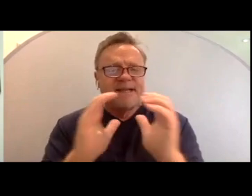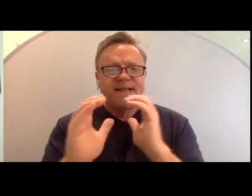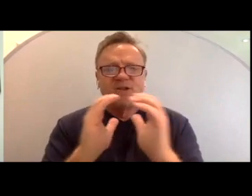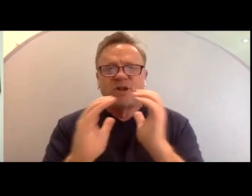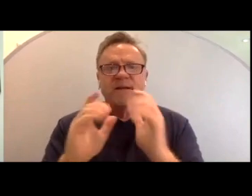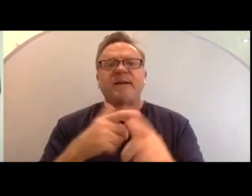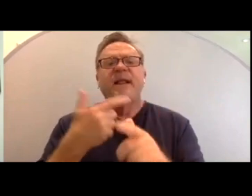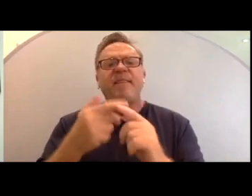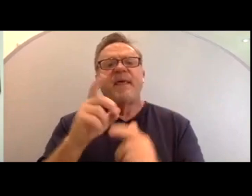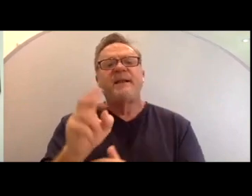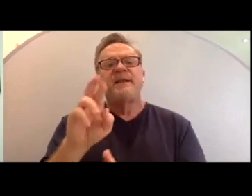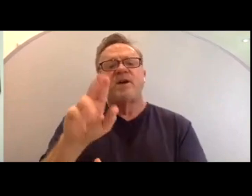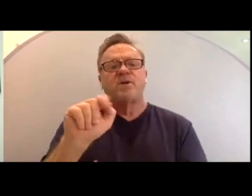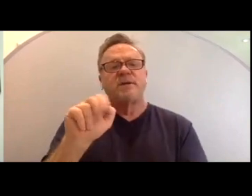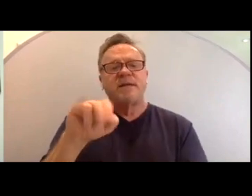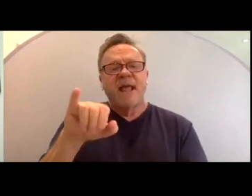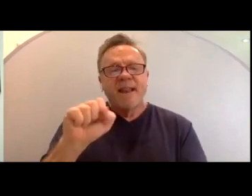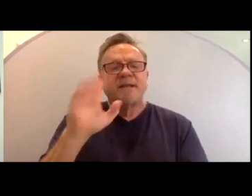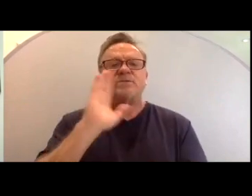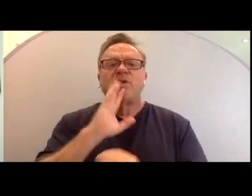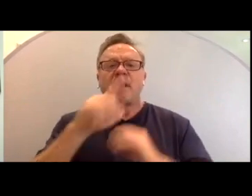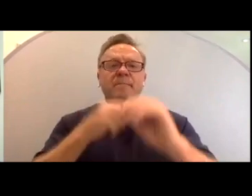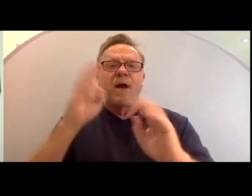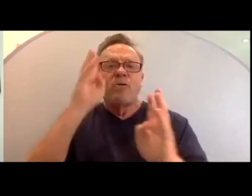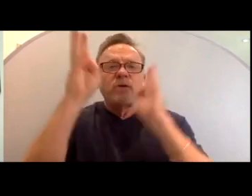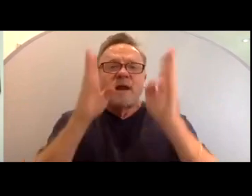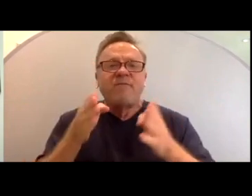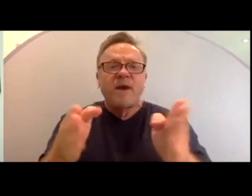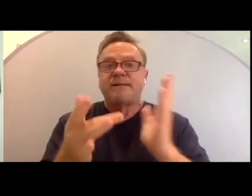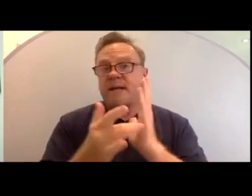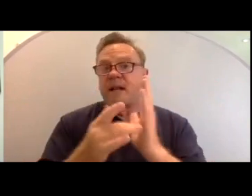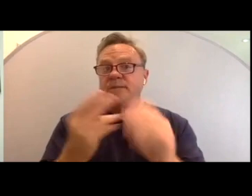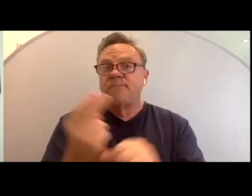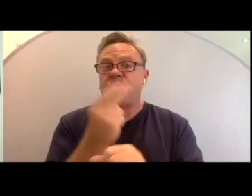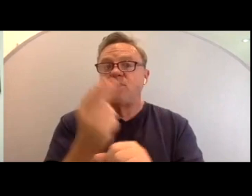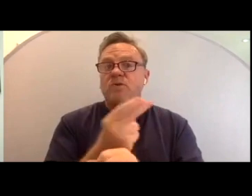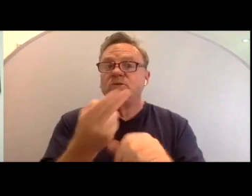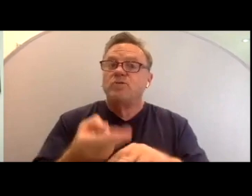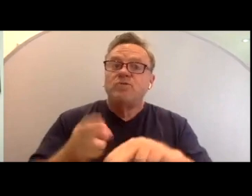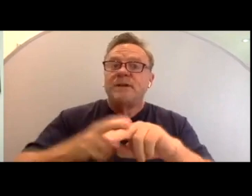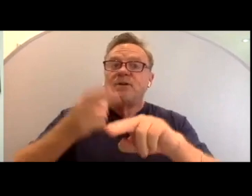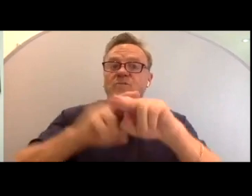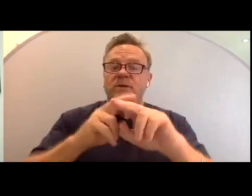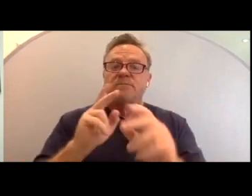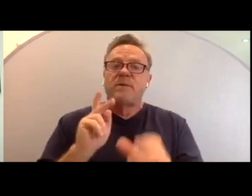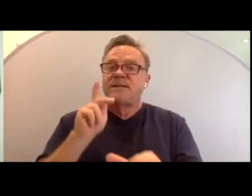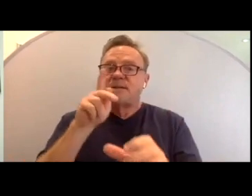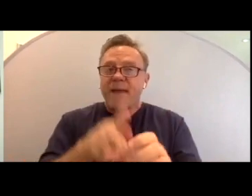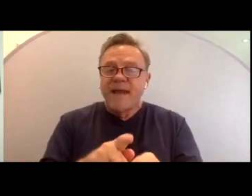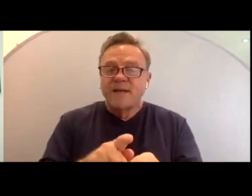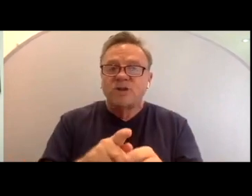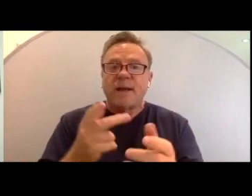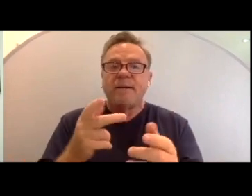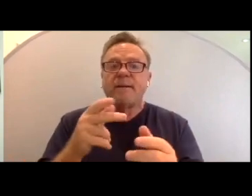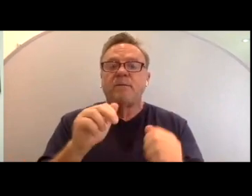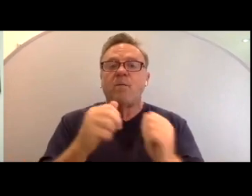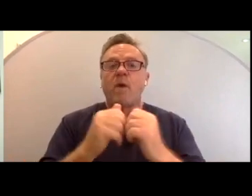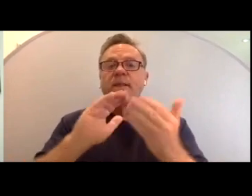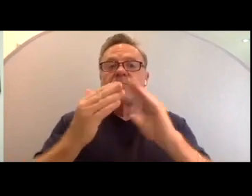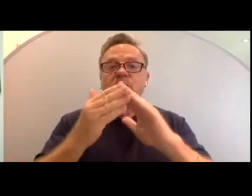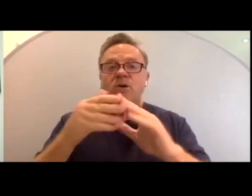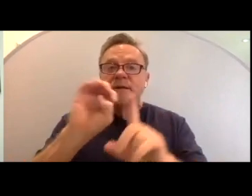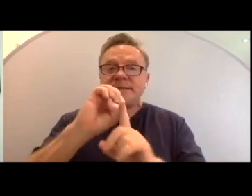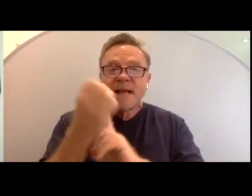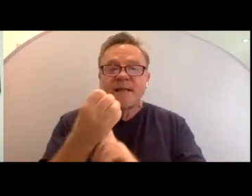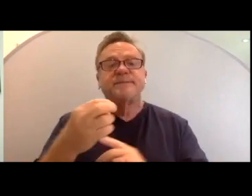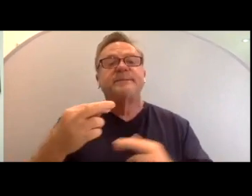Dr. Tanis will speak about creative ways that technology is being used to increase participation in community settings. And